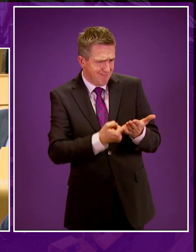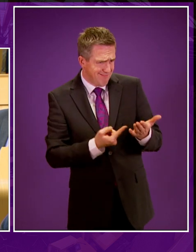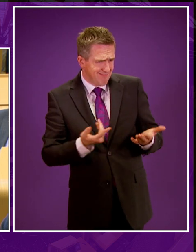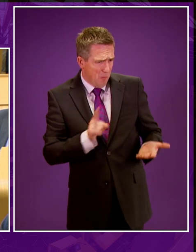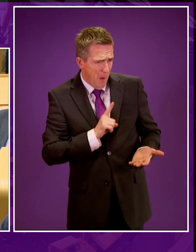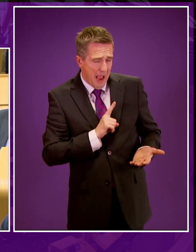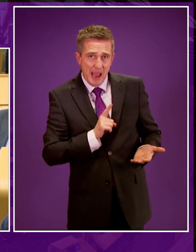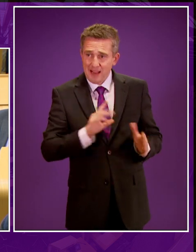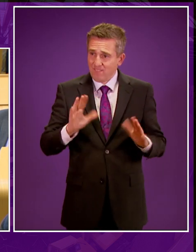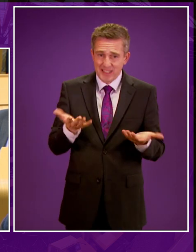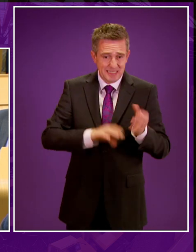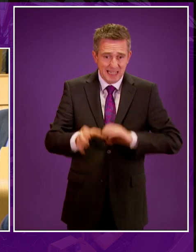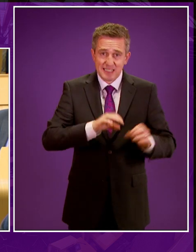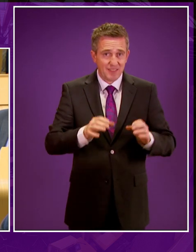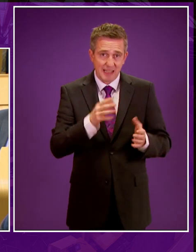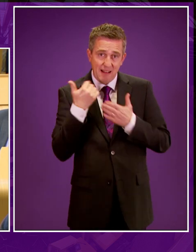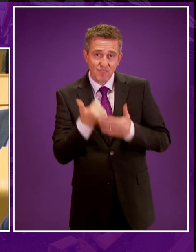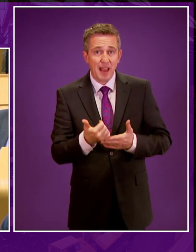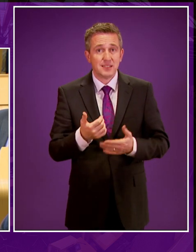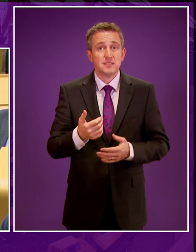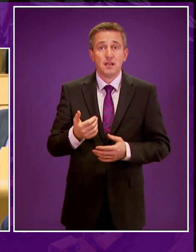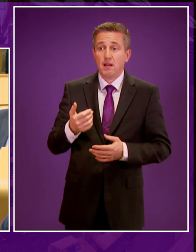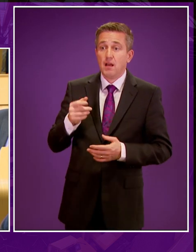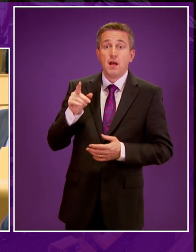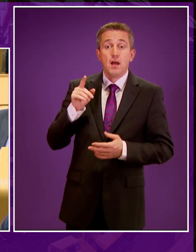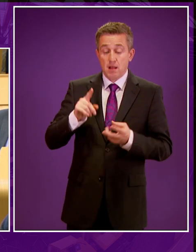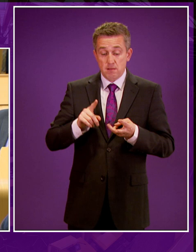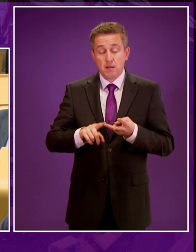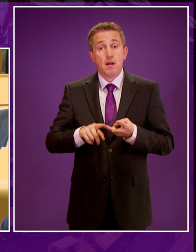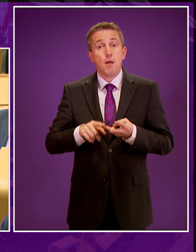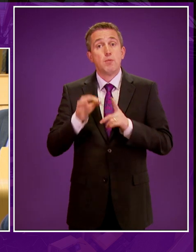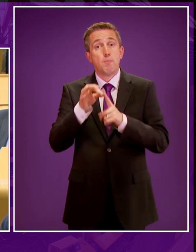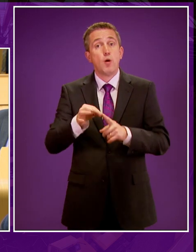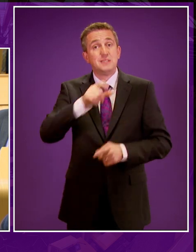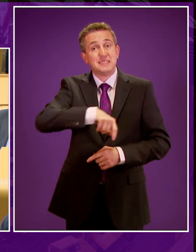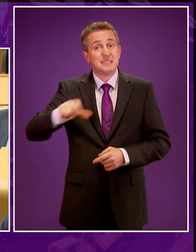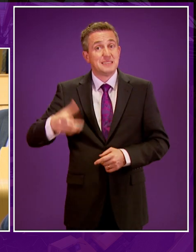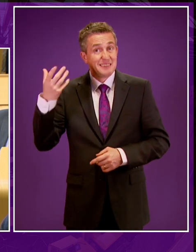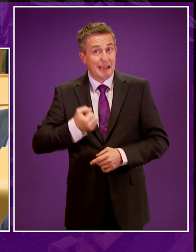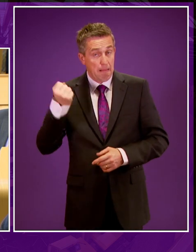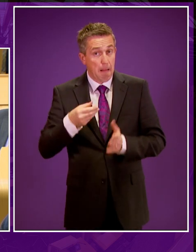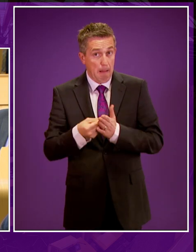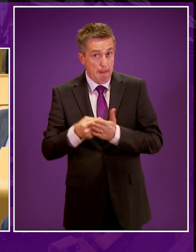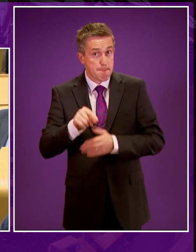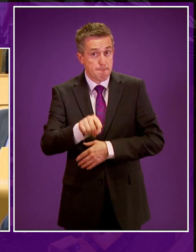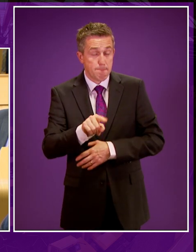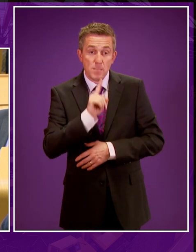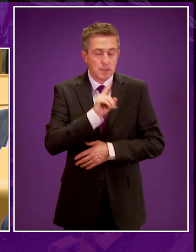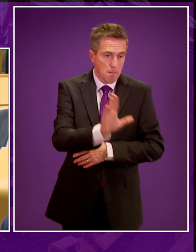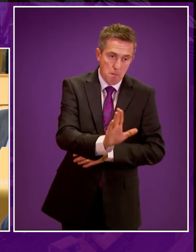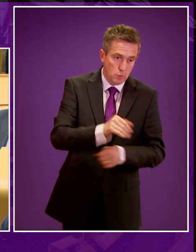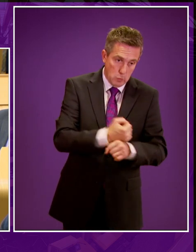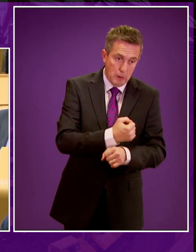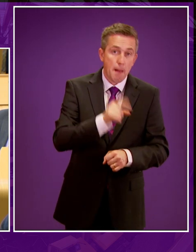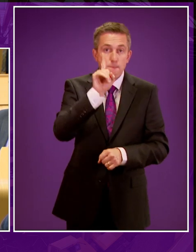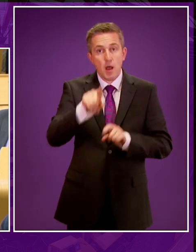scientific advice, the proposed citizen's income, a policy that the S&P's own economic advisers have warned against but is